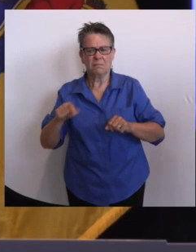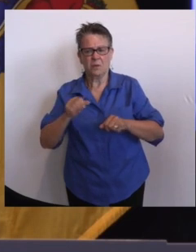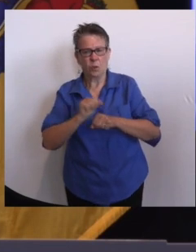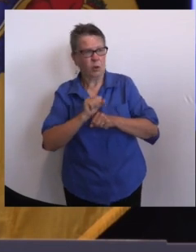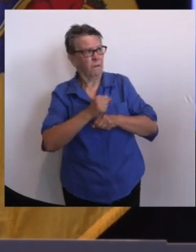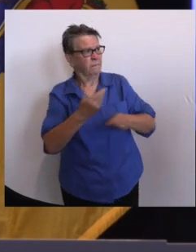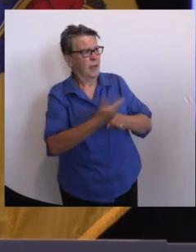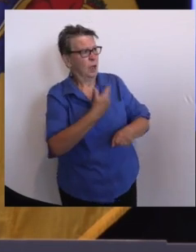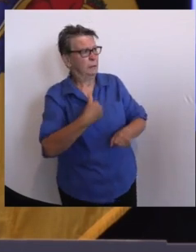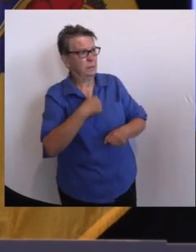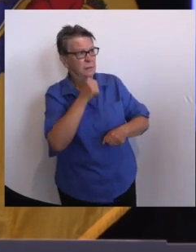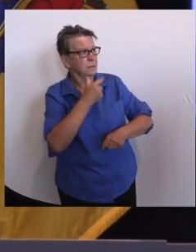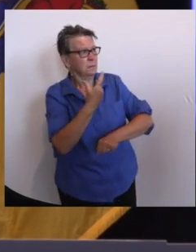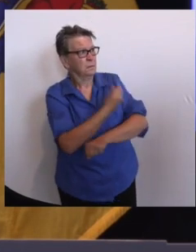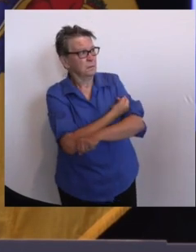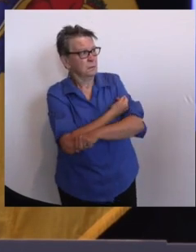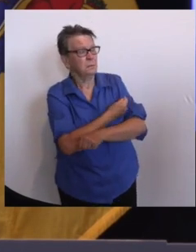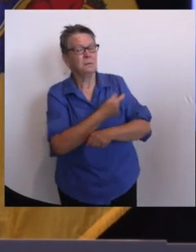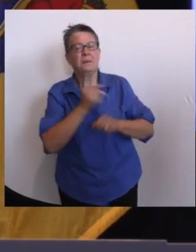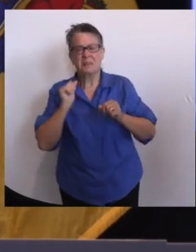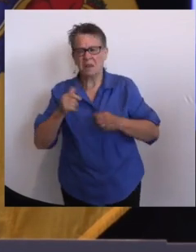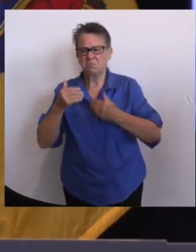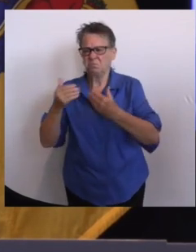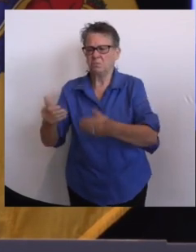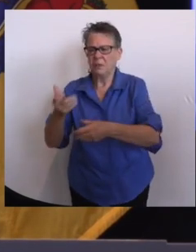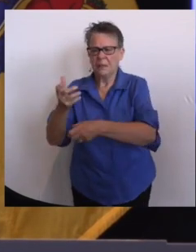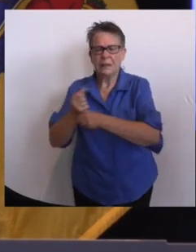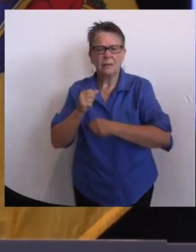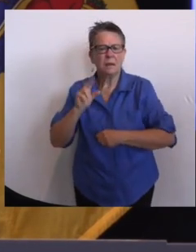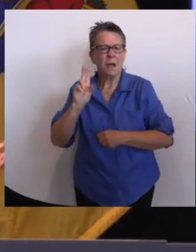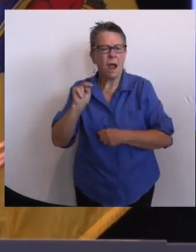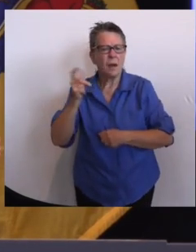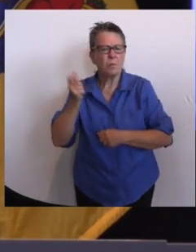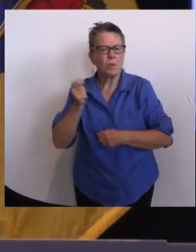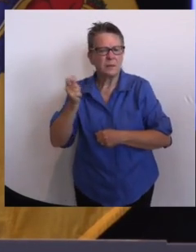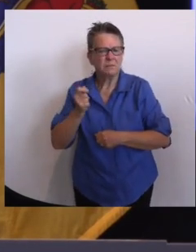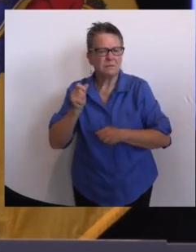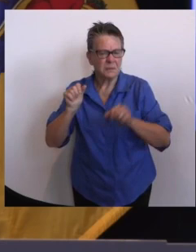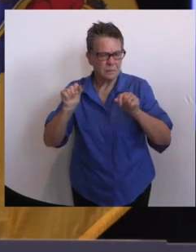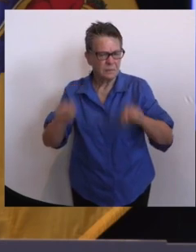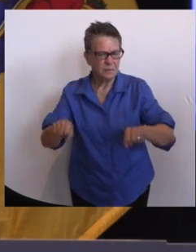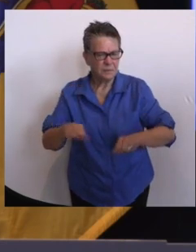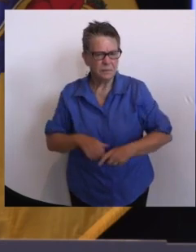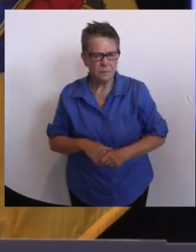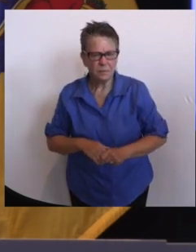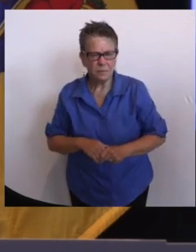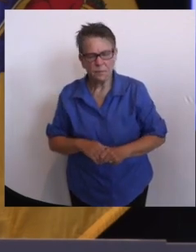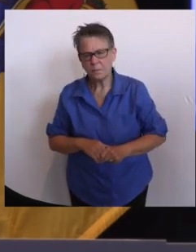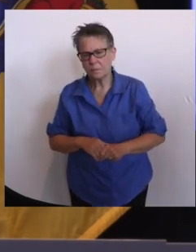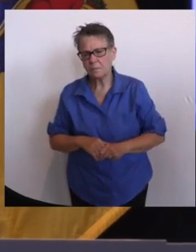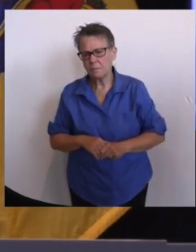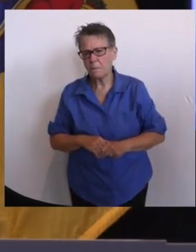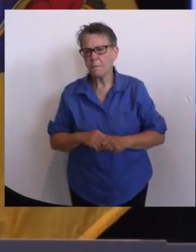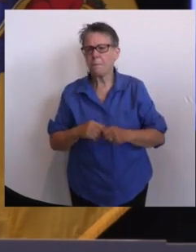Okay. With that, Ed, uh, how, do you answer the manageable and, and then Pat anything on, uh, on,